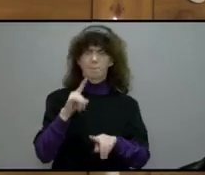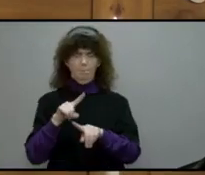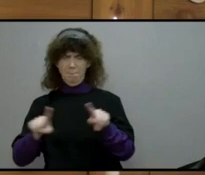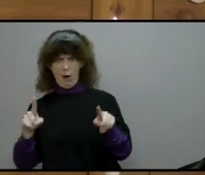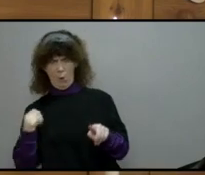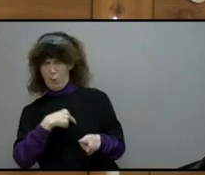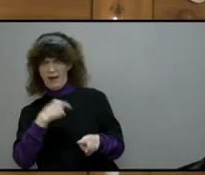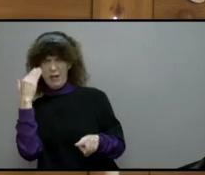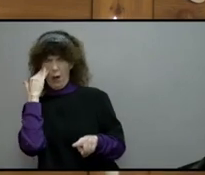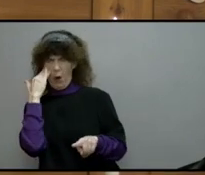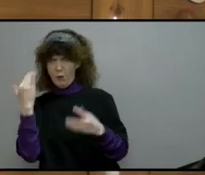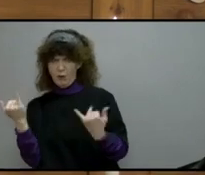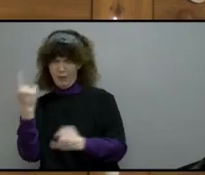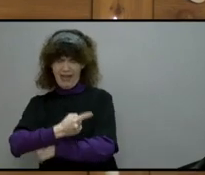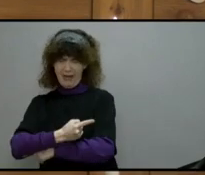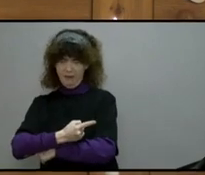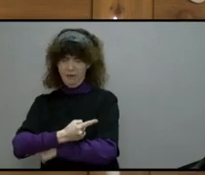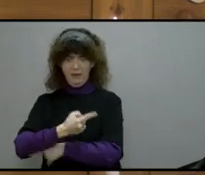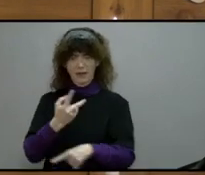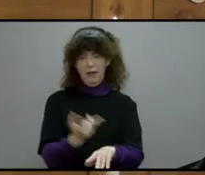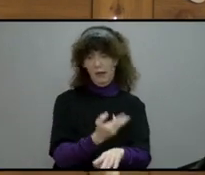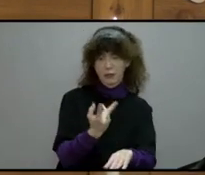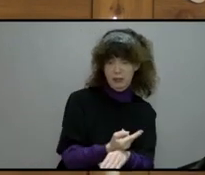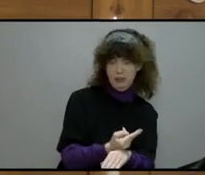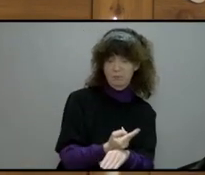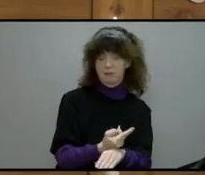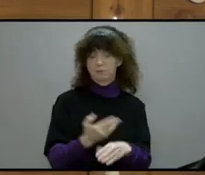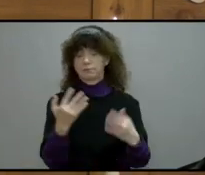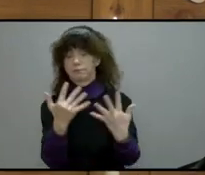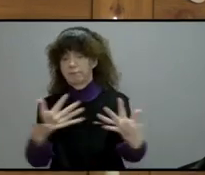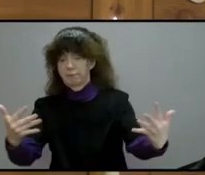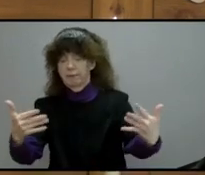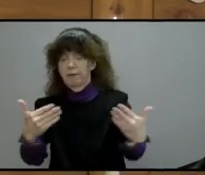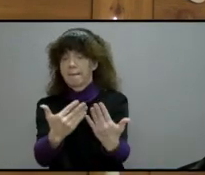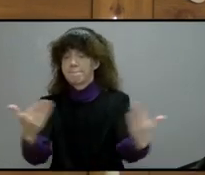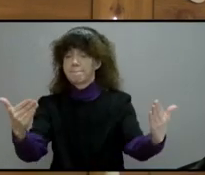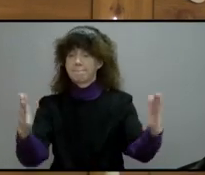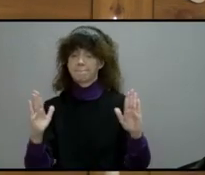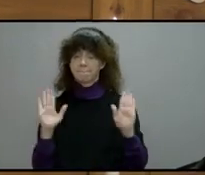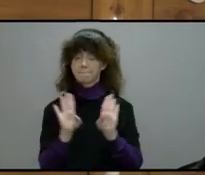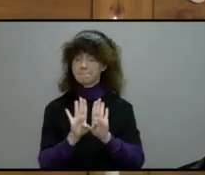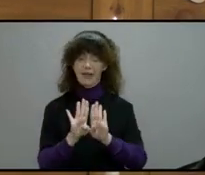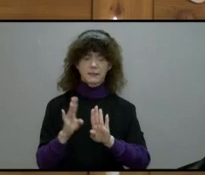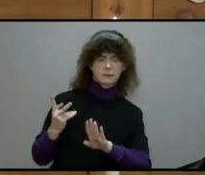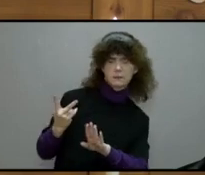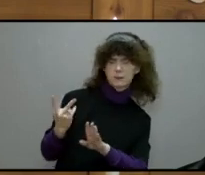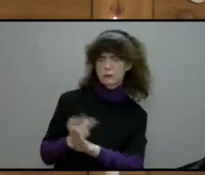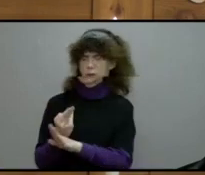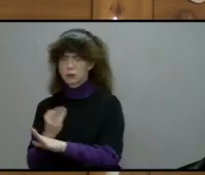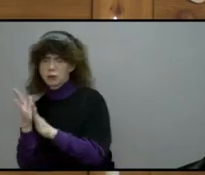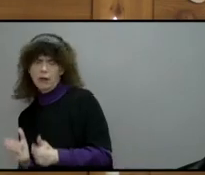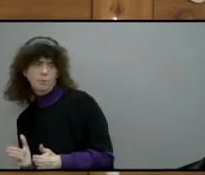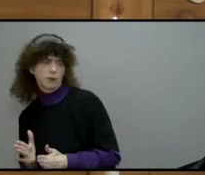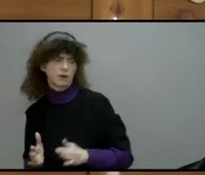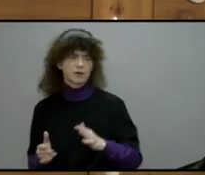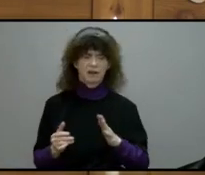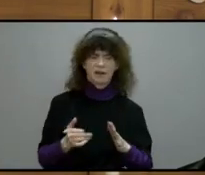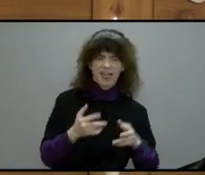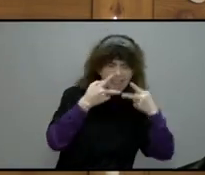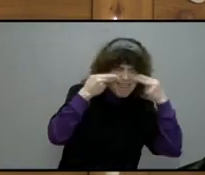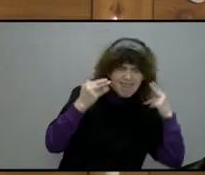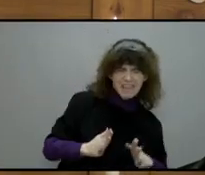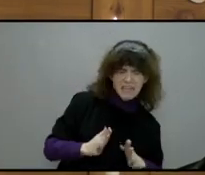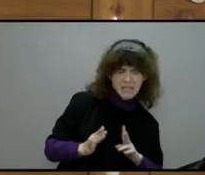century. Sheep, pens, gates, shepherds, thieves climbing over some other way